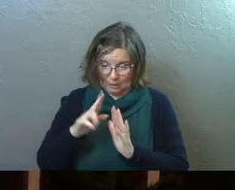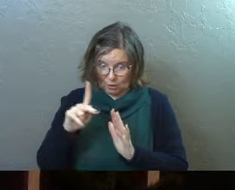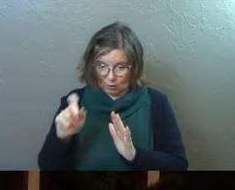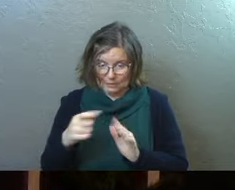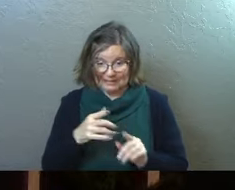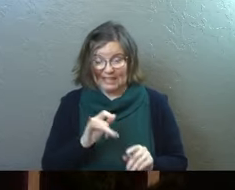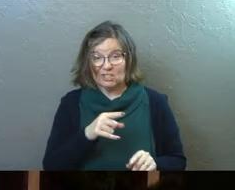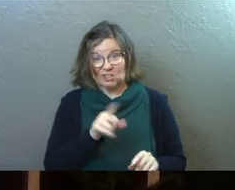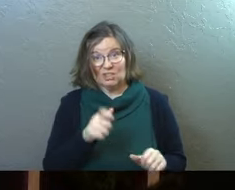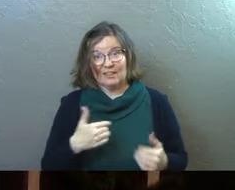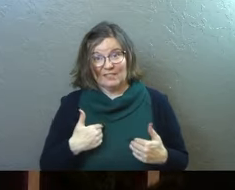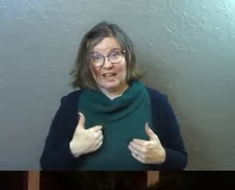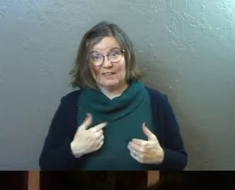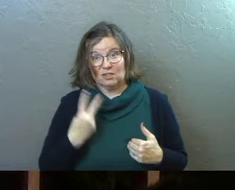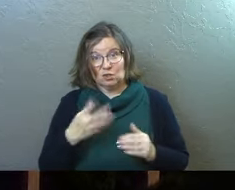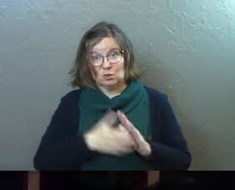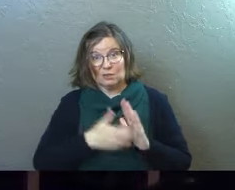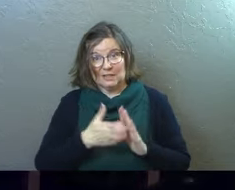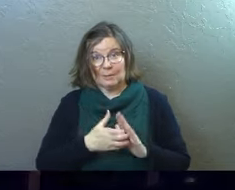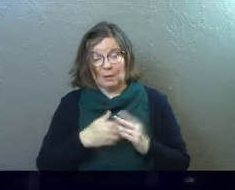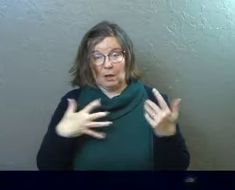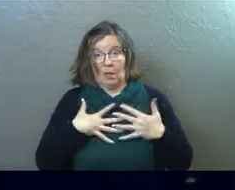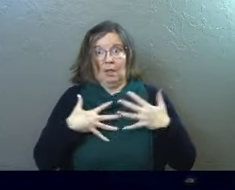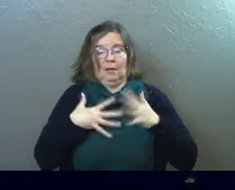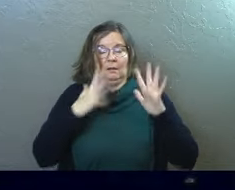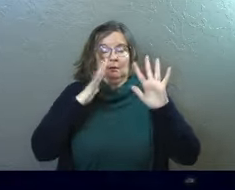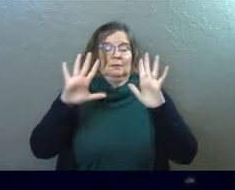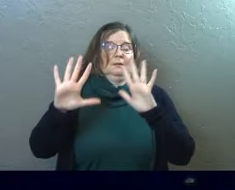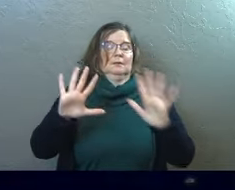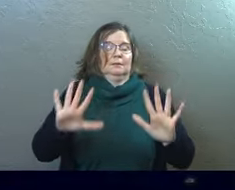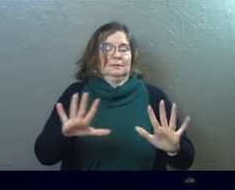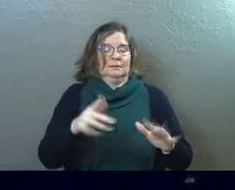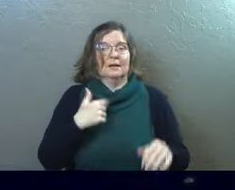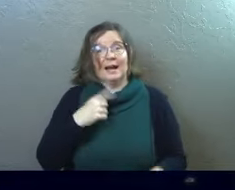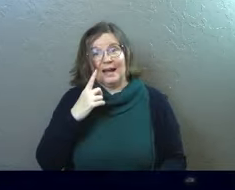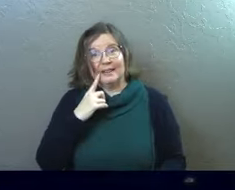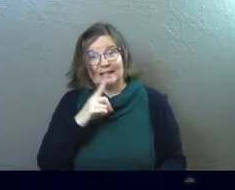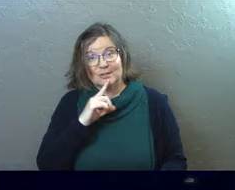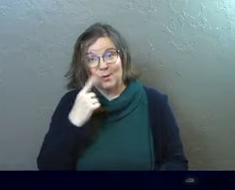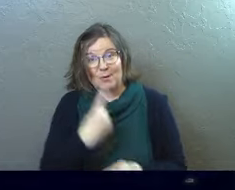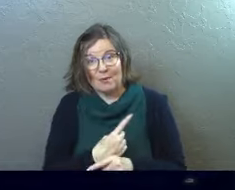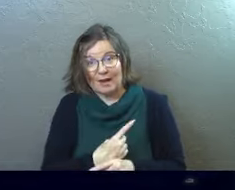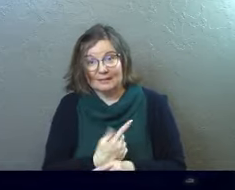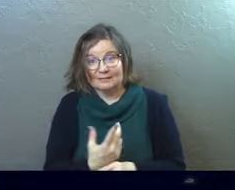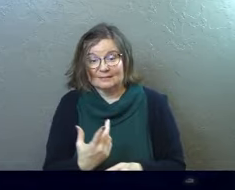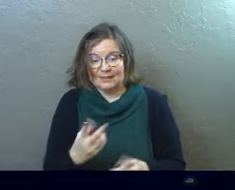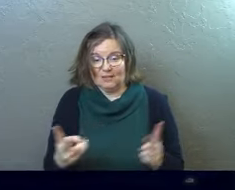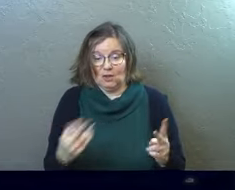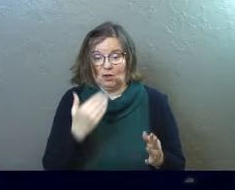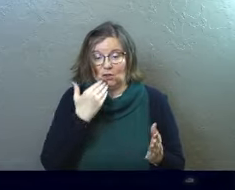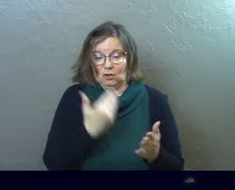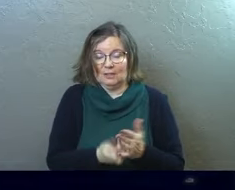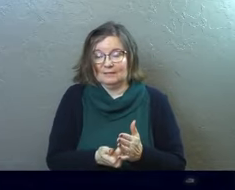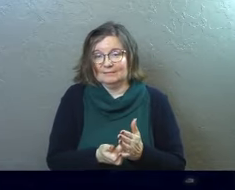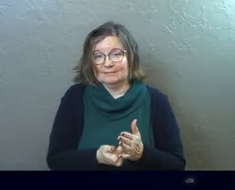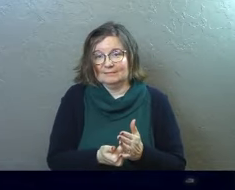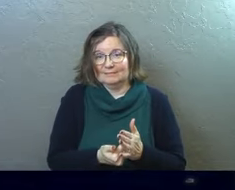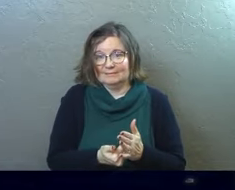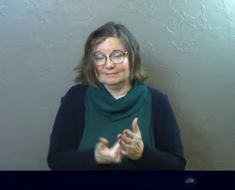Luke, he's like, she should have had a two chapter long panic attack. And I think he's totally right. It's a very good.